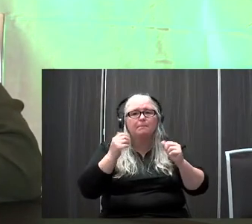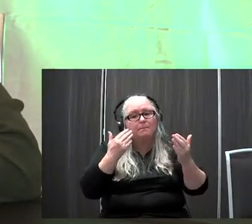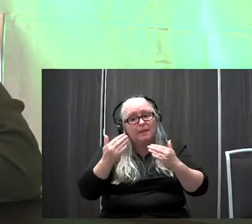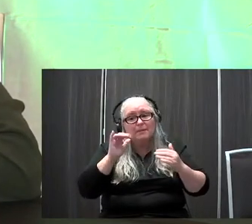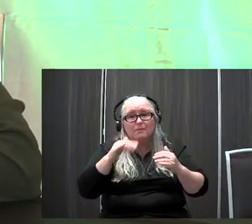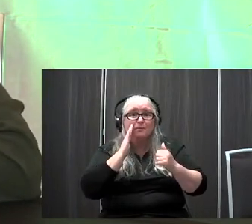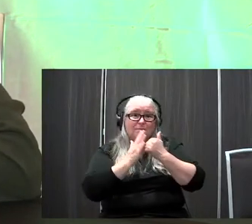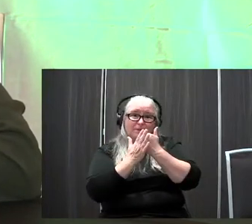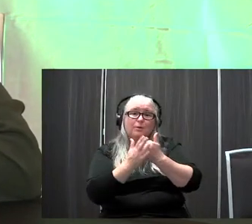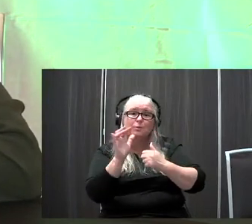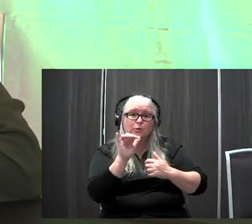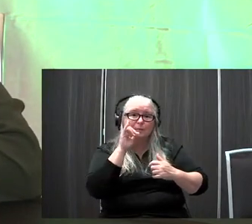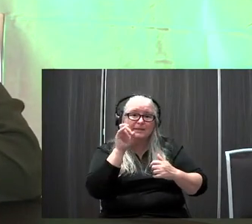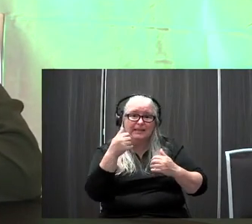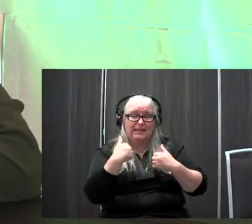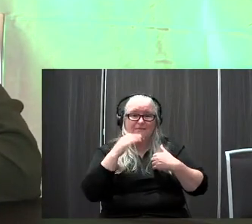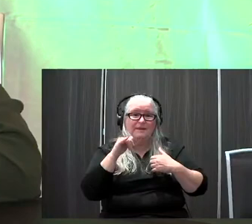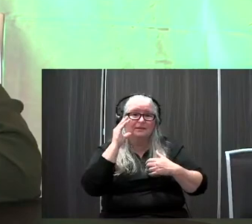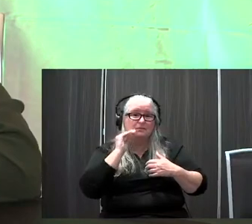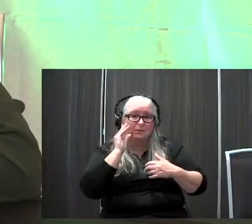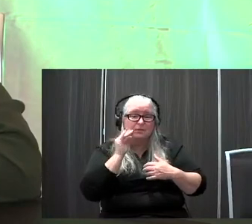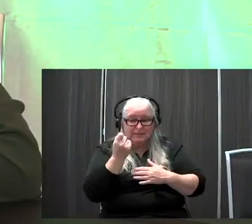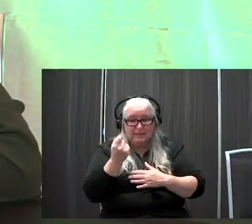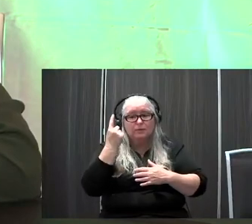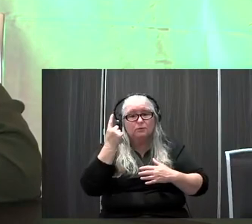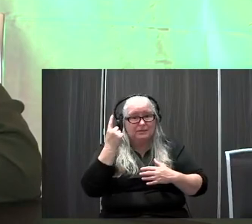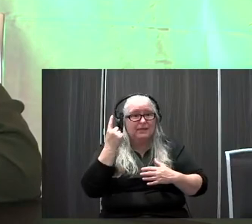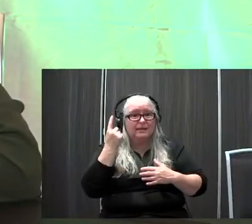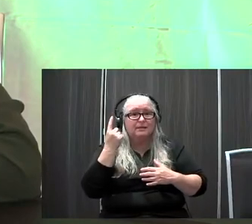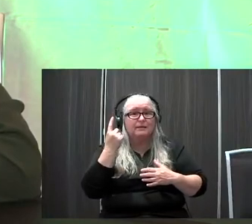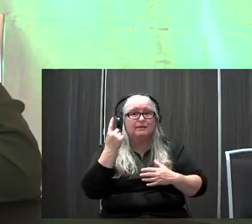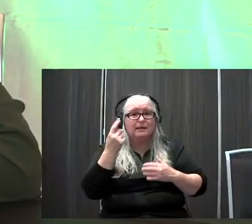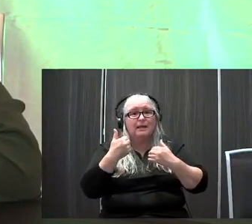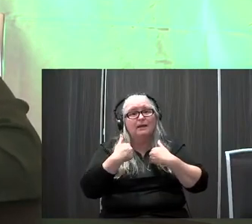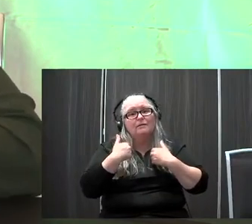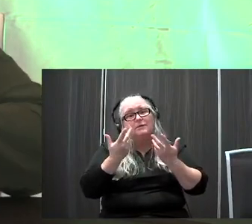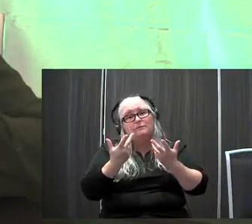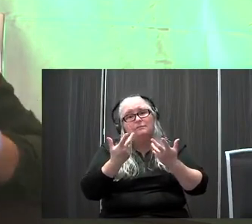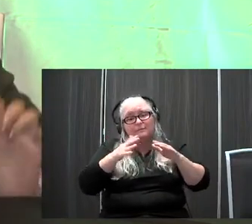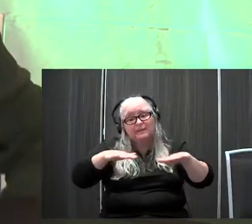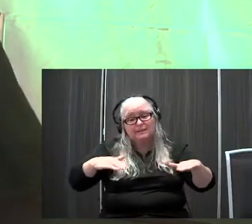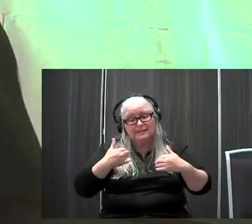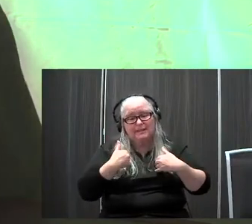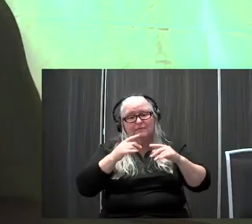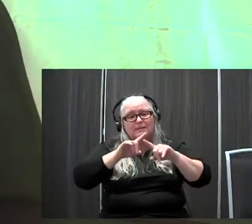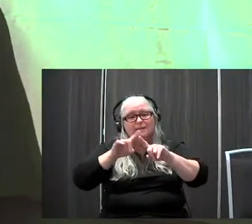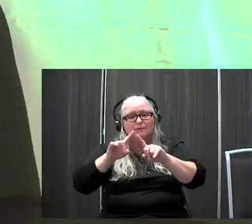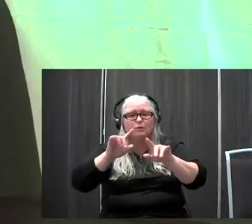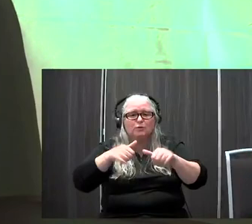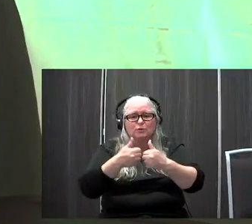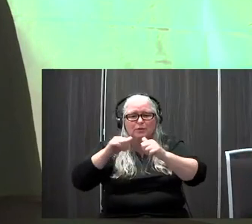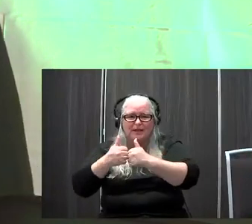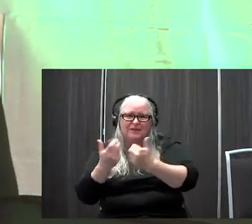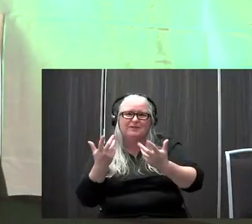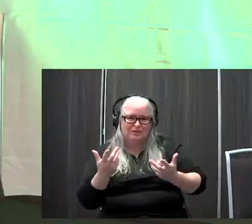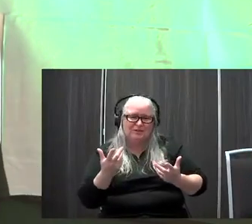they have that experience and understand like those kids who, um, have different like challenges that may be typical kids who go to